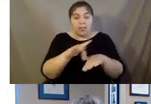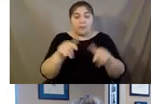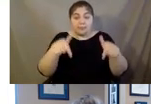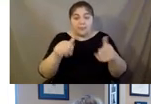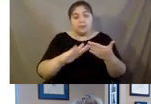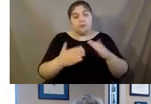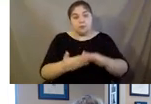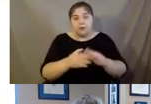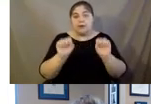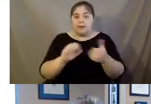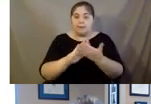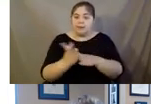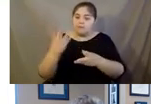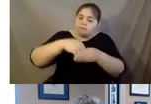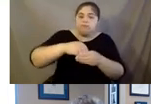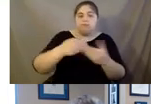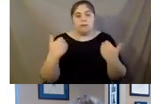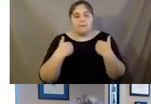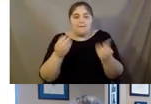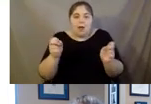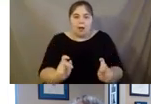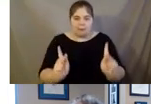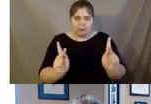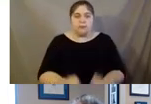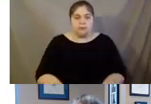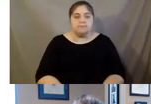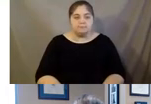and is engaged and have those opportunities as well.